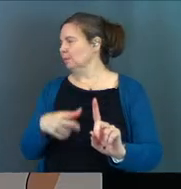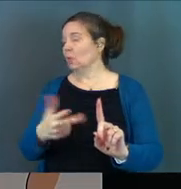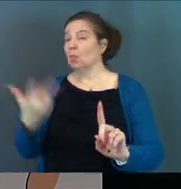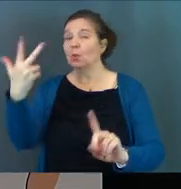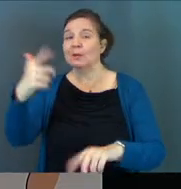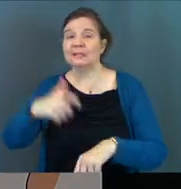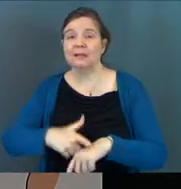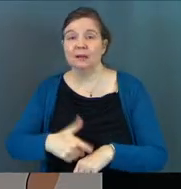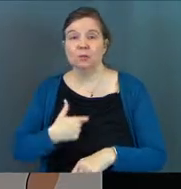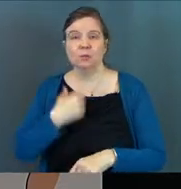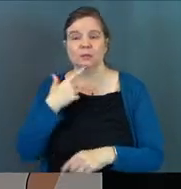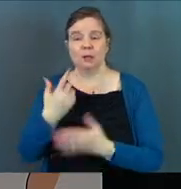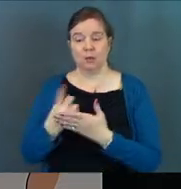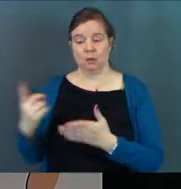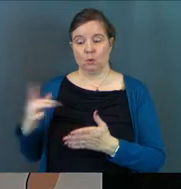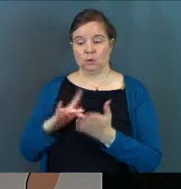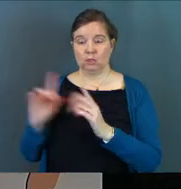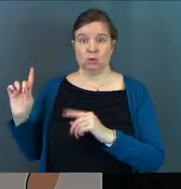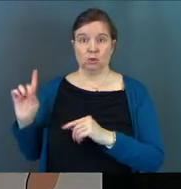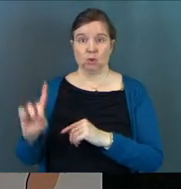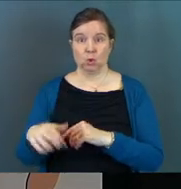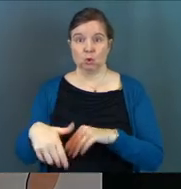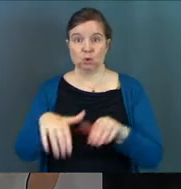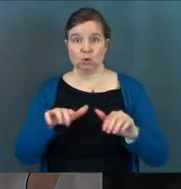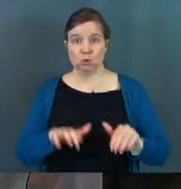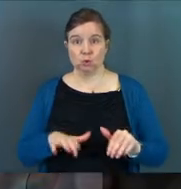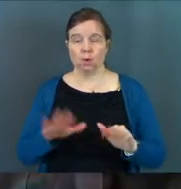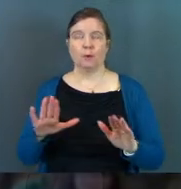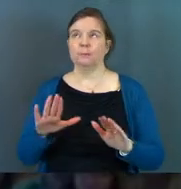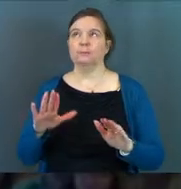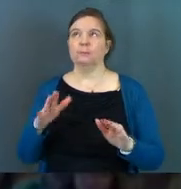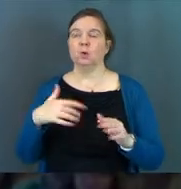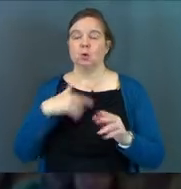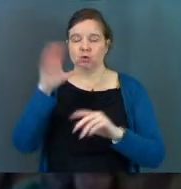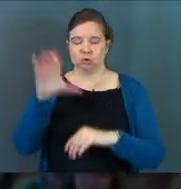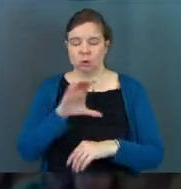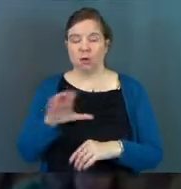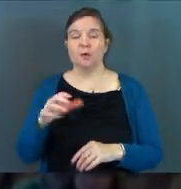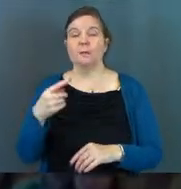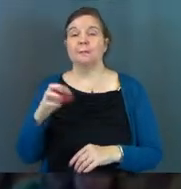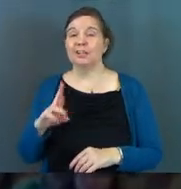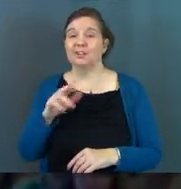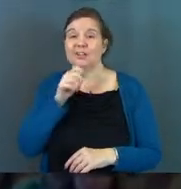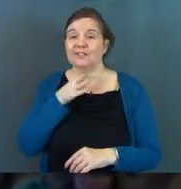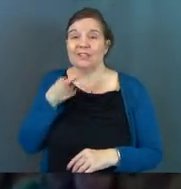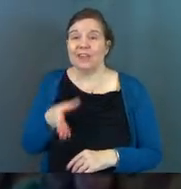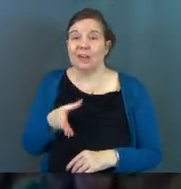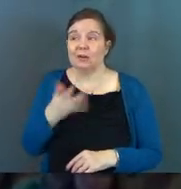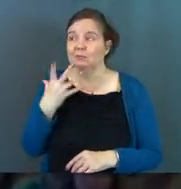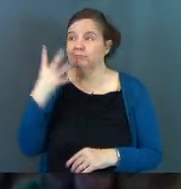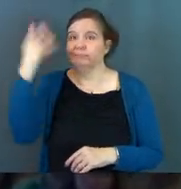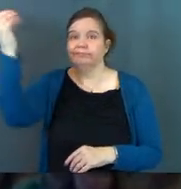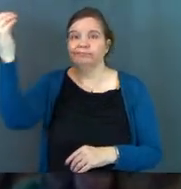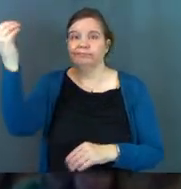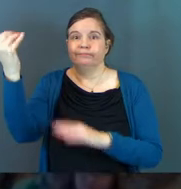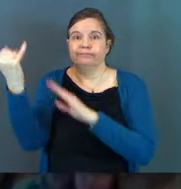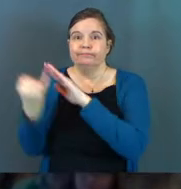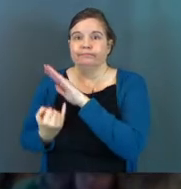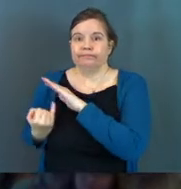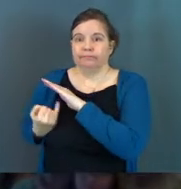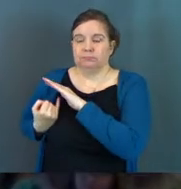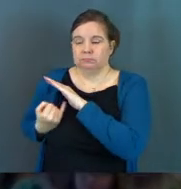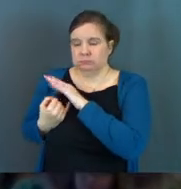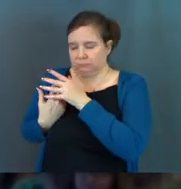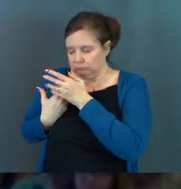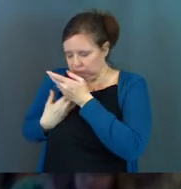As we said last week, when Jesus goes to the tomb, Peter, or when Jesus goes to the cross, Peter isn't even around. He's off in his cave